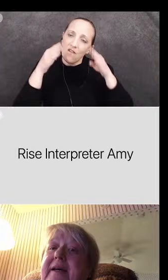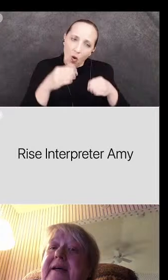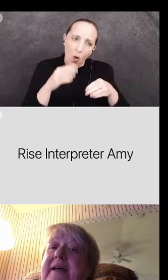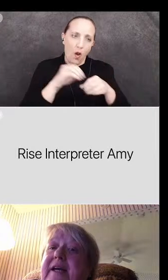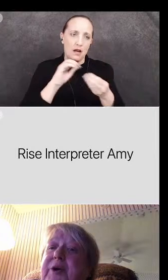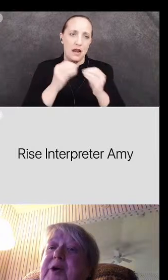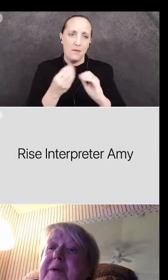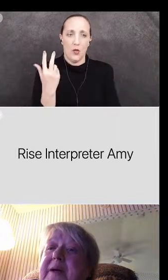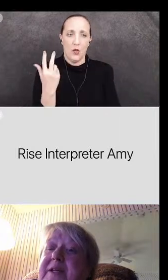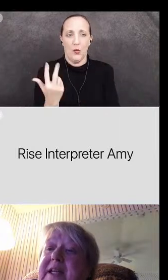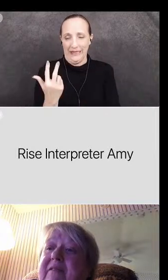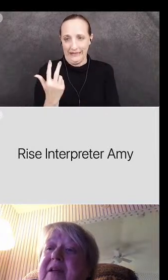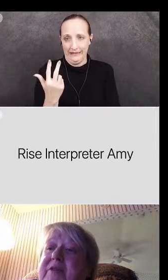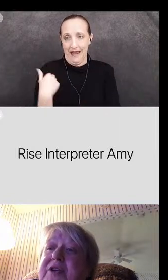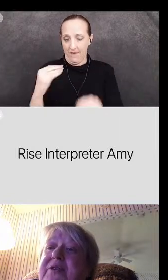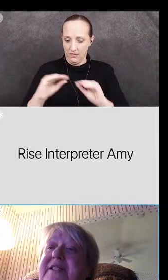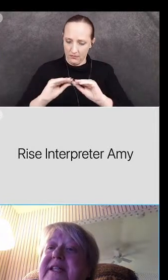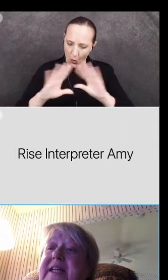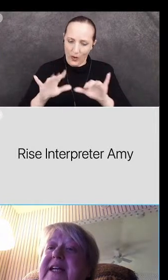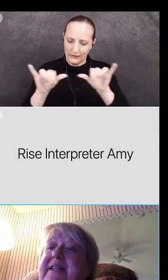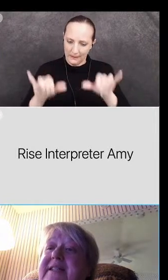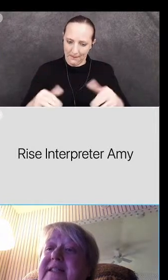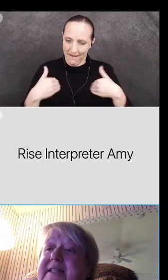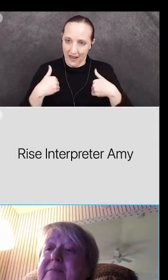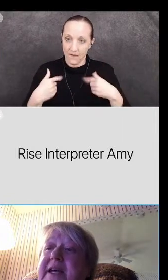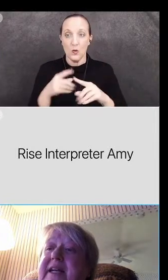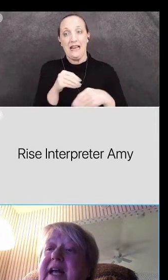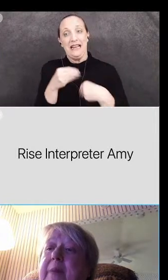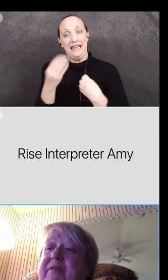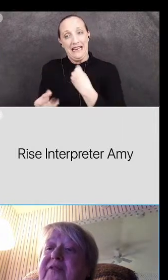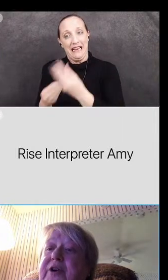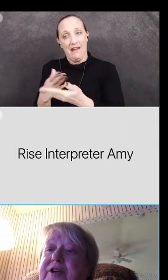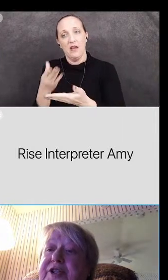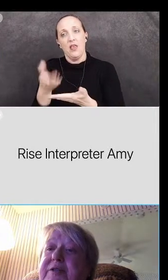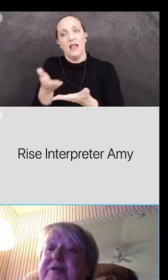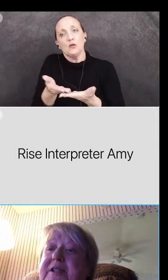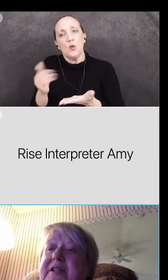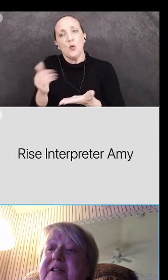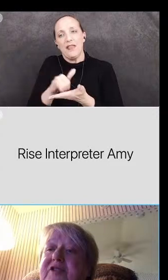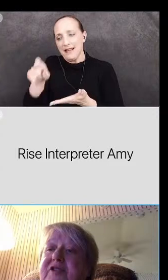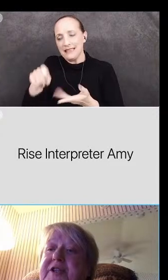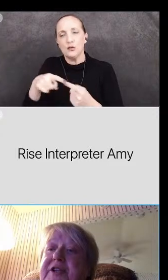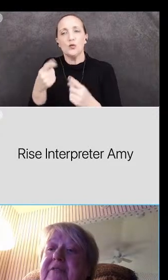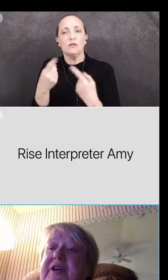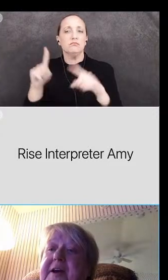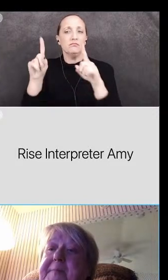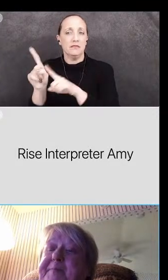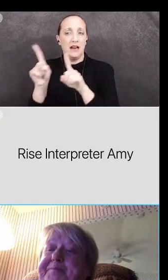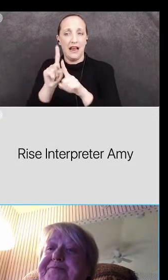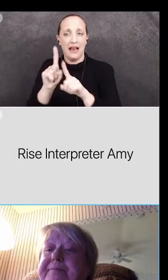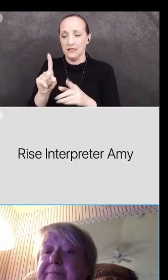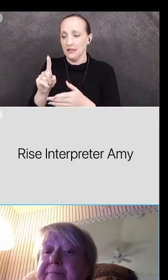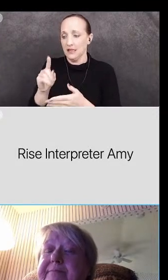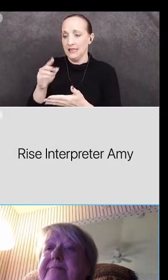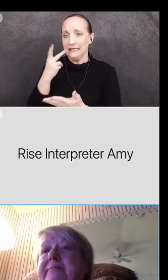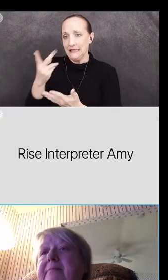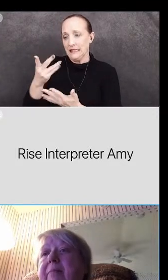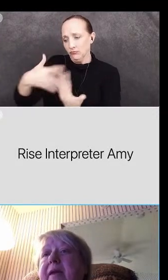in order to be able to give them the tools they need to make it happen for our children in the classroom each and every day.